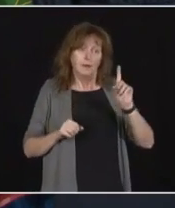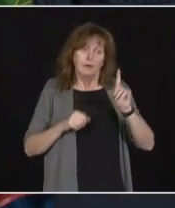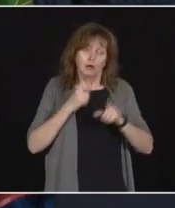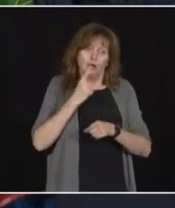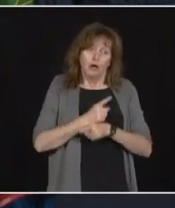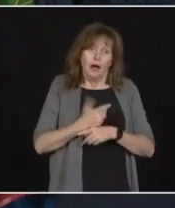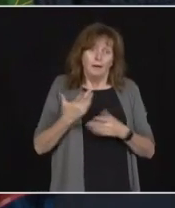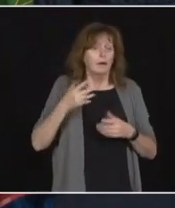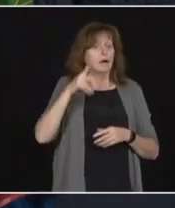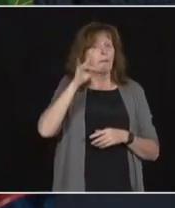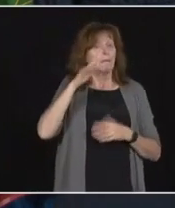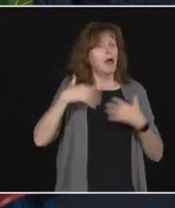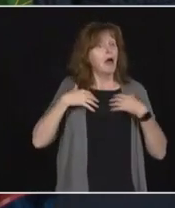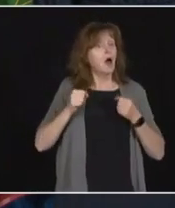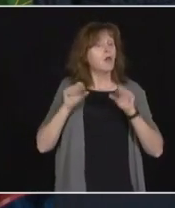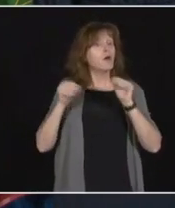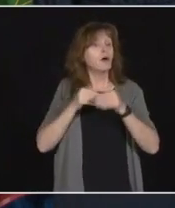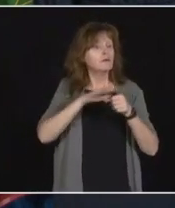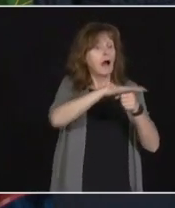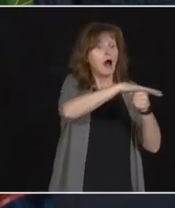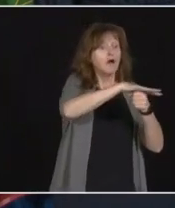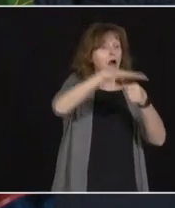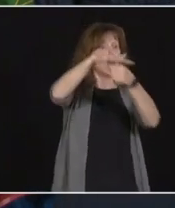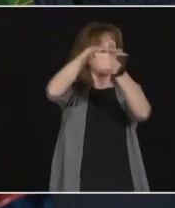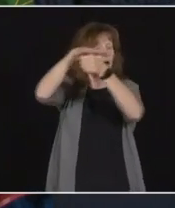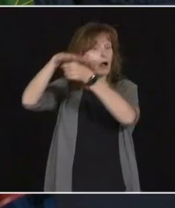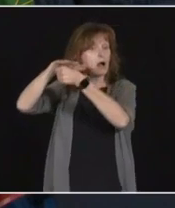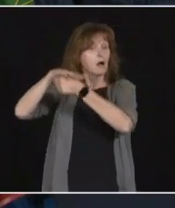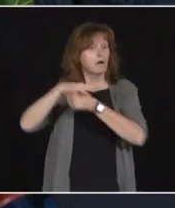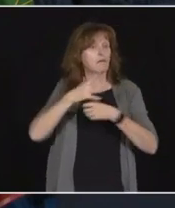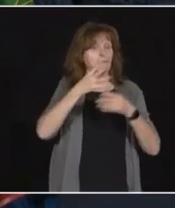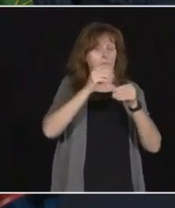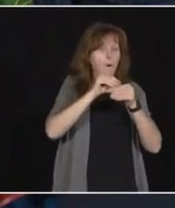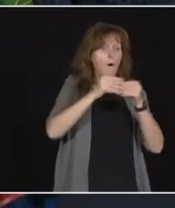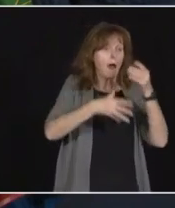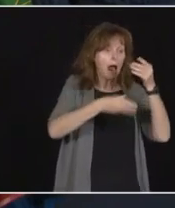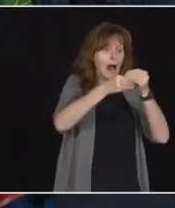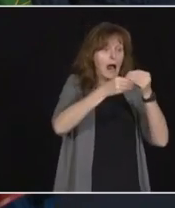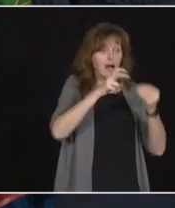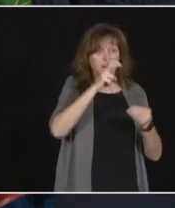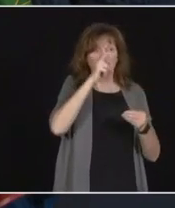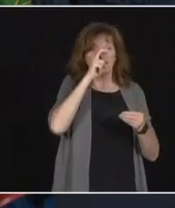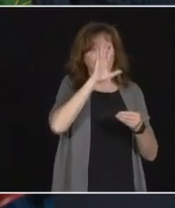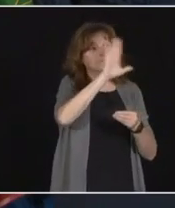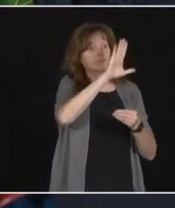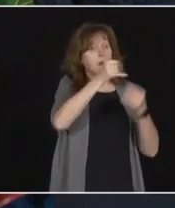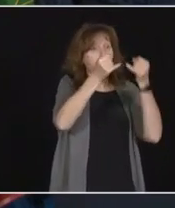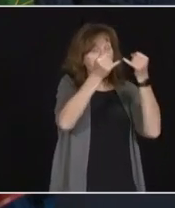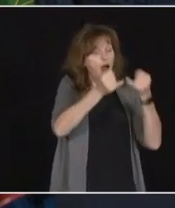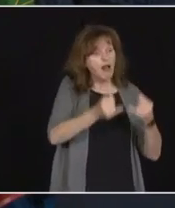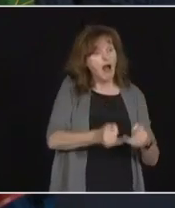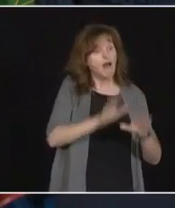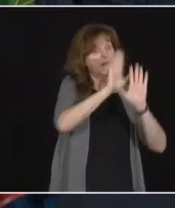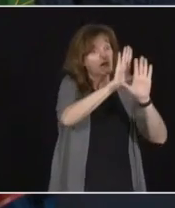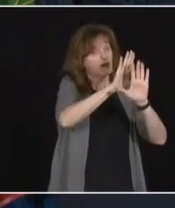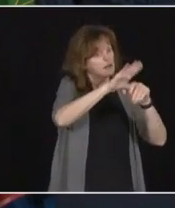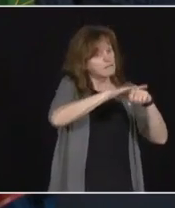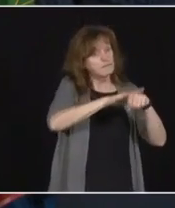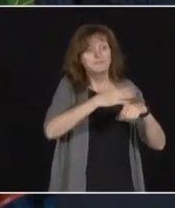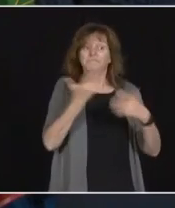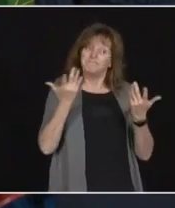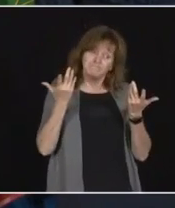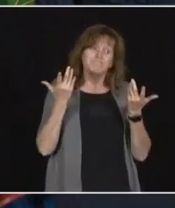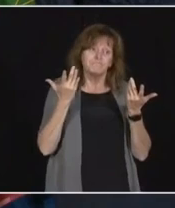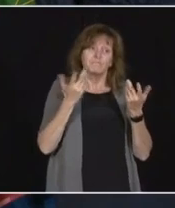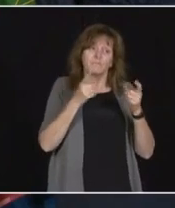more stringent guidelines they're going to have to deal with the local chief medical officer but our